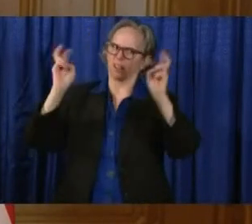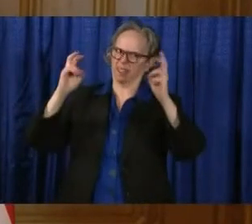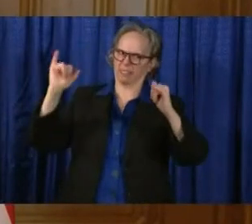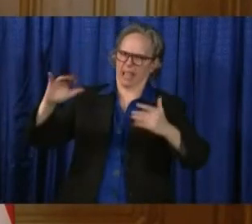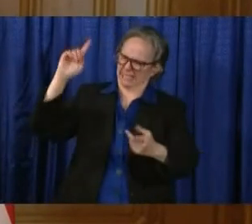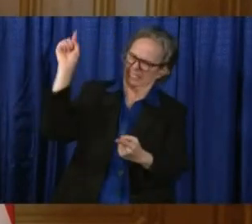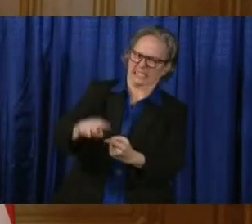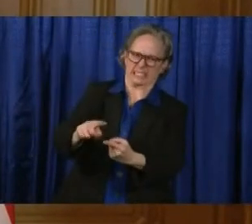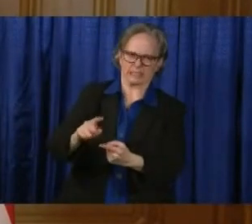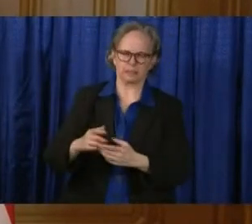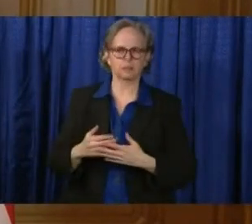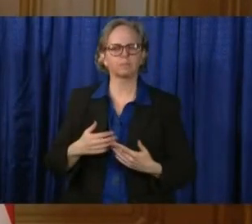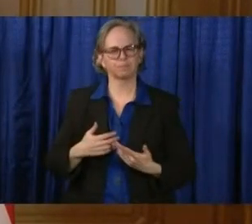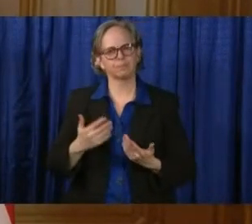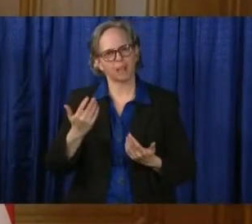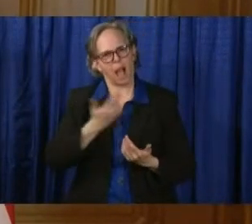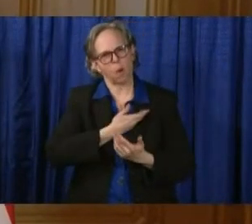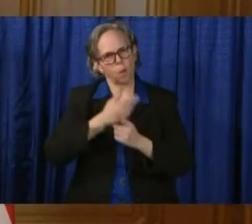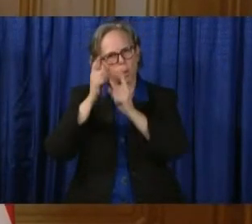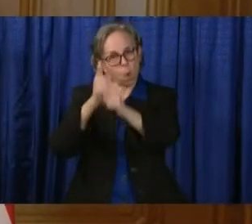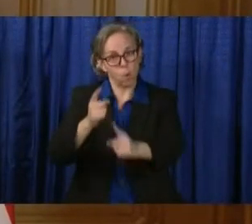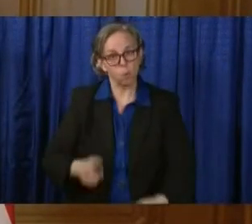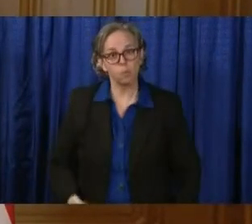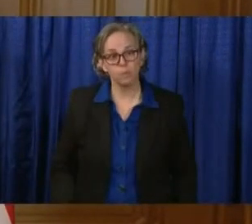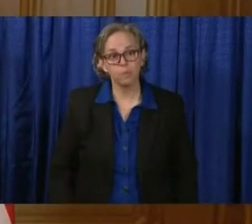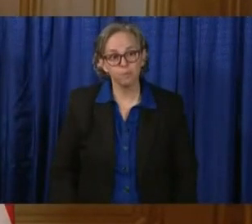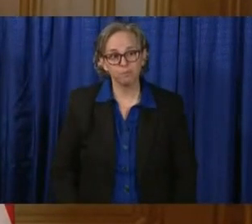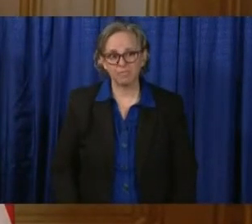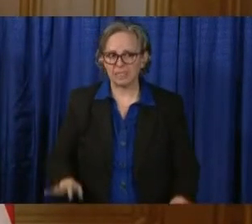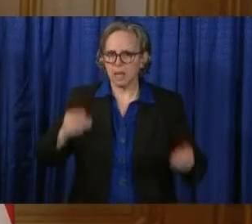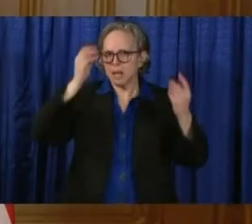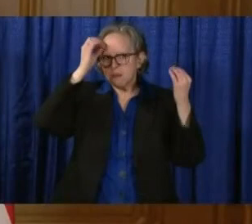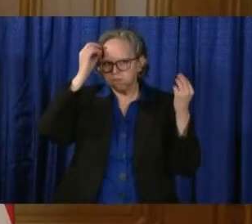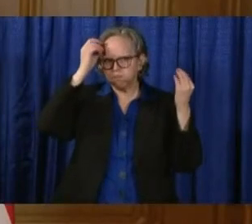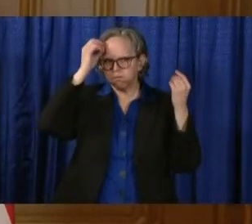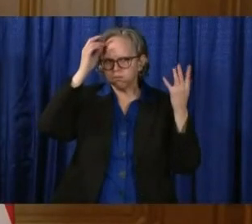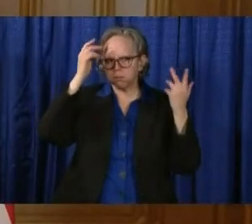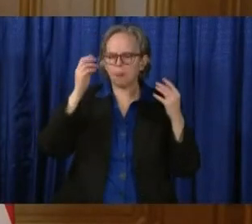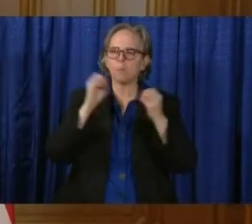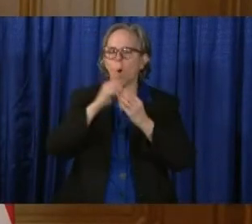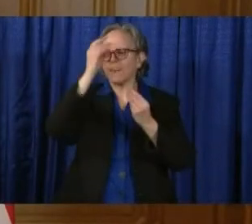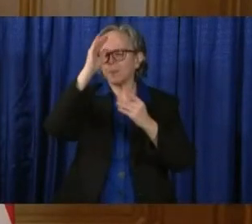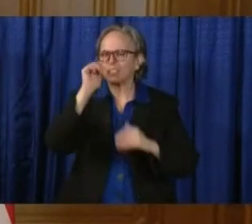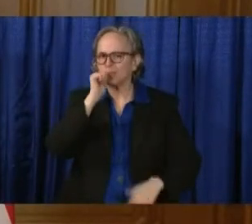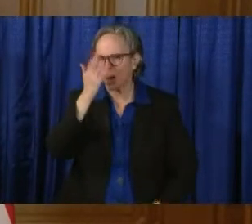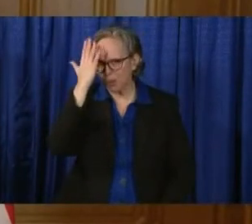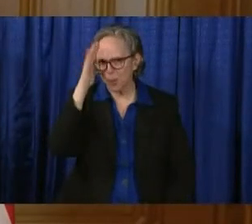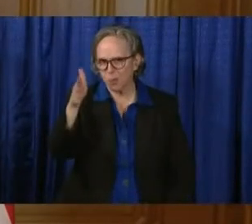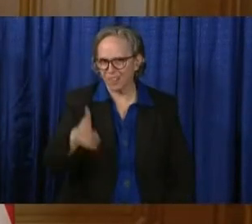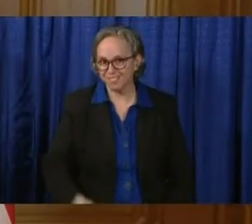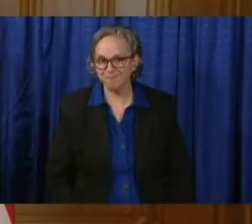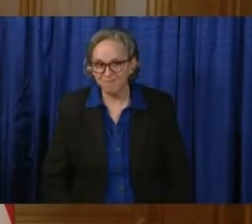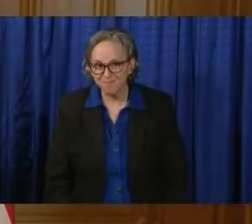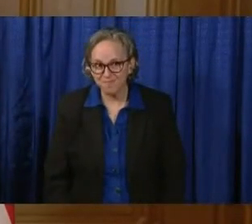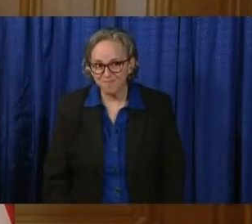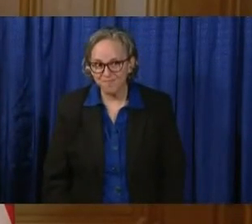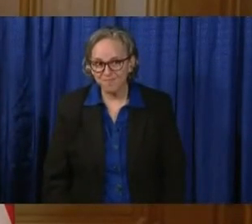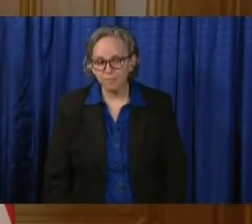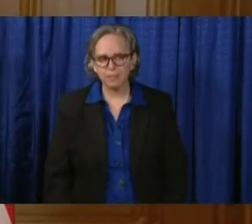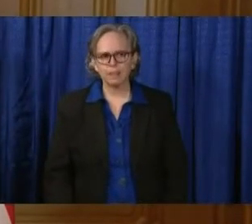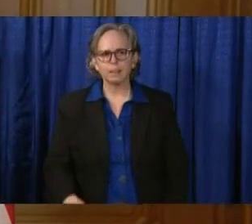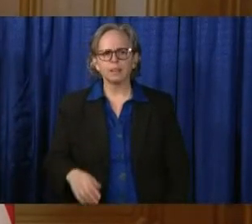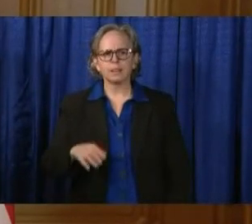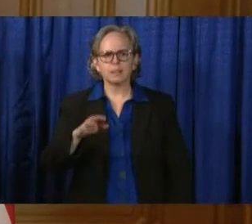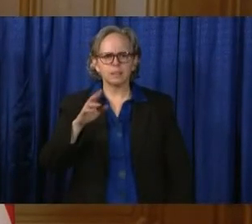goes into the mix, and that's what we're thinking about, and we'll have more tomorrow. You said you don't have the ability to act